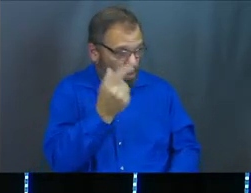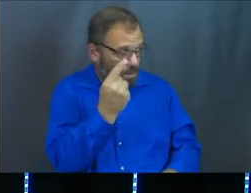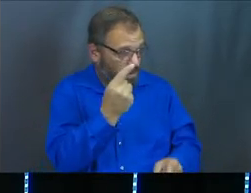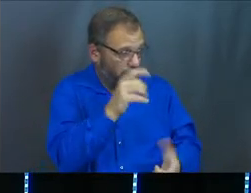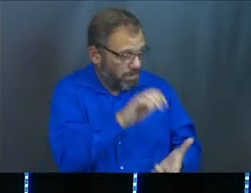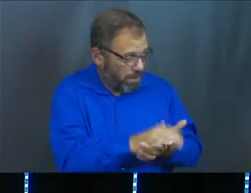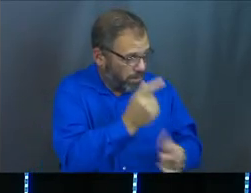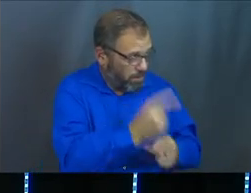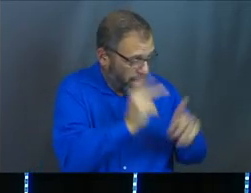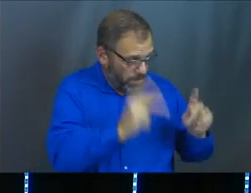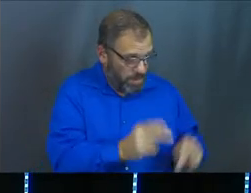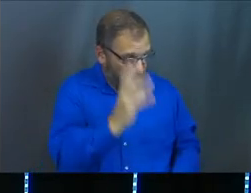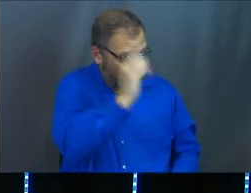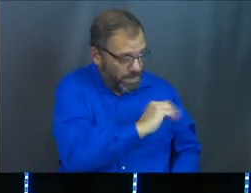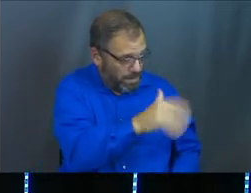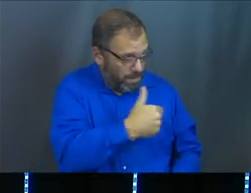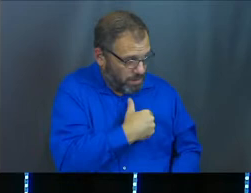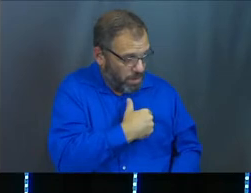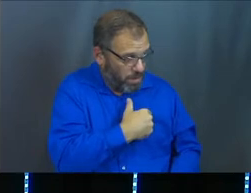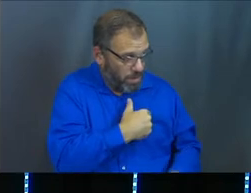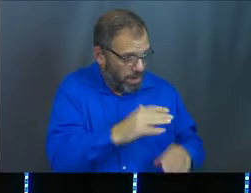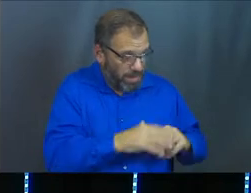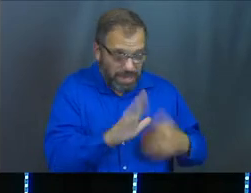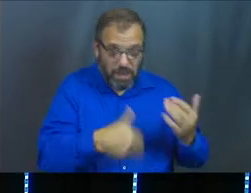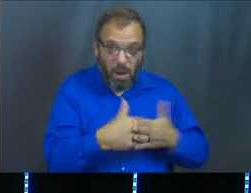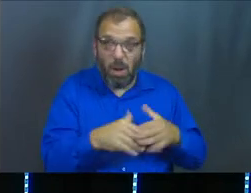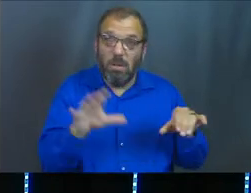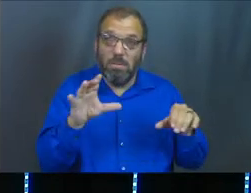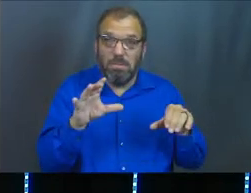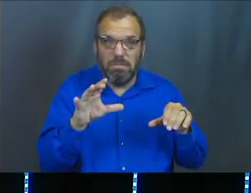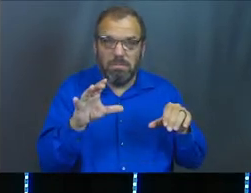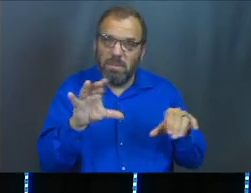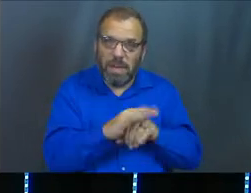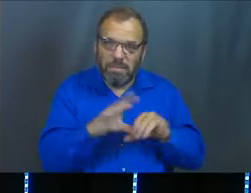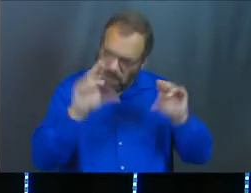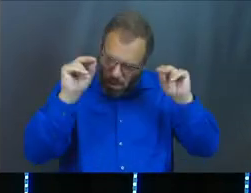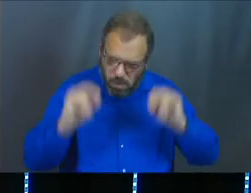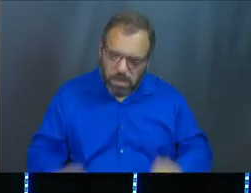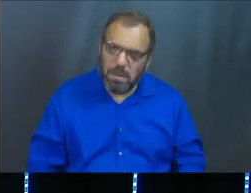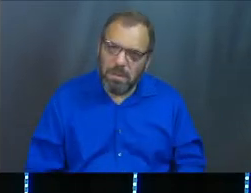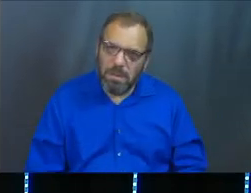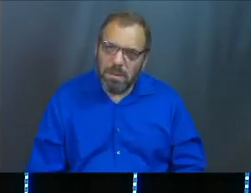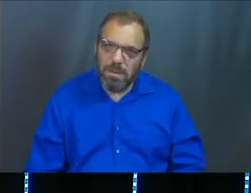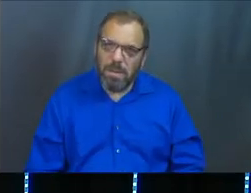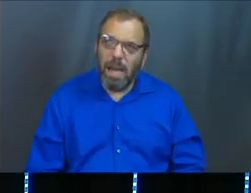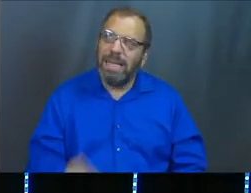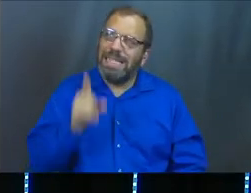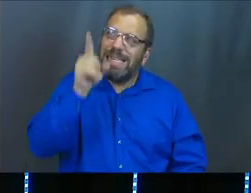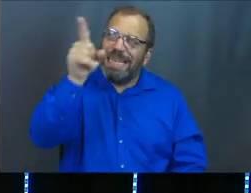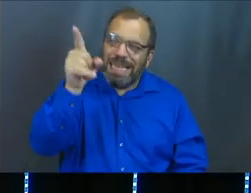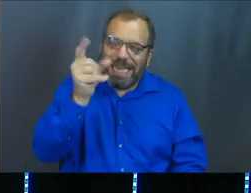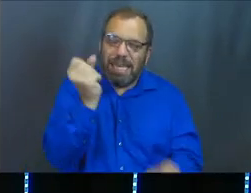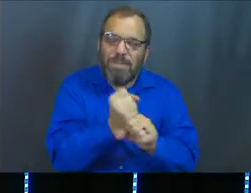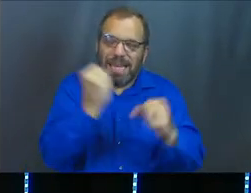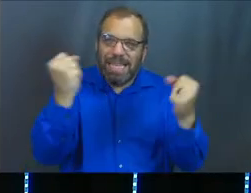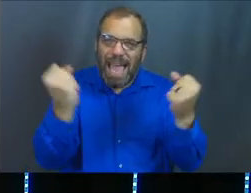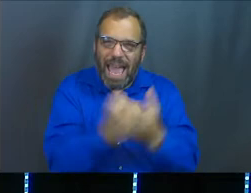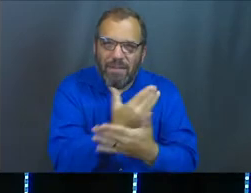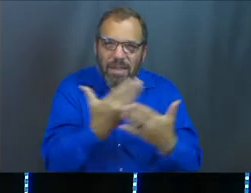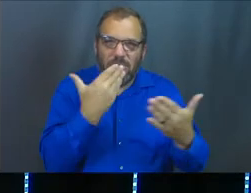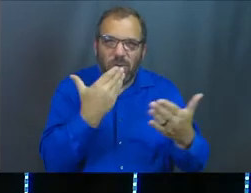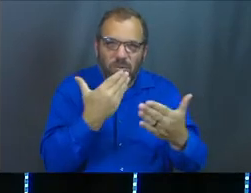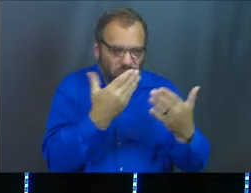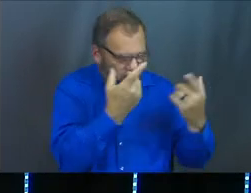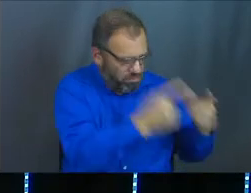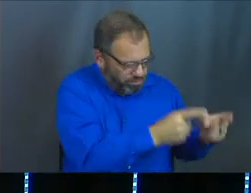right person, and I miss my soulmate, is it all crap now? Of course not. Because he causes everything to